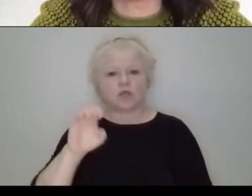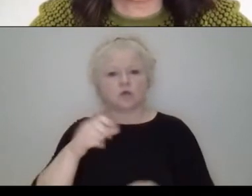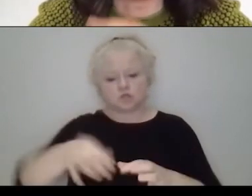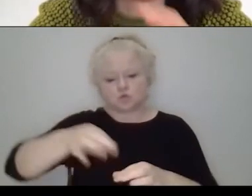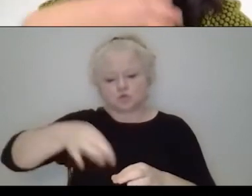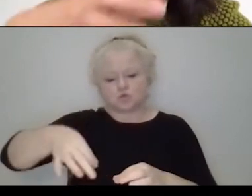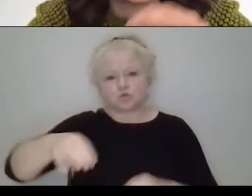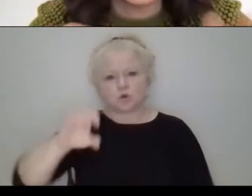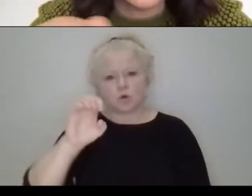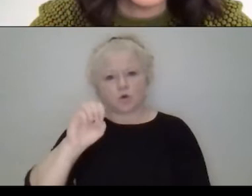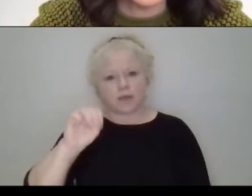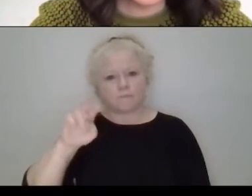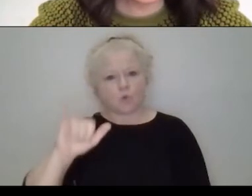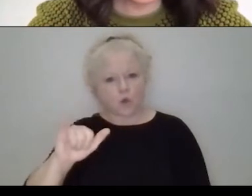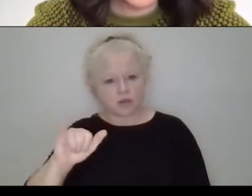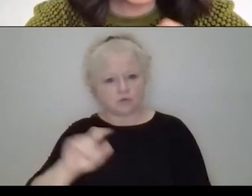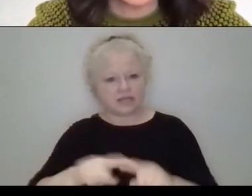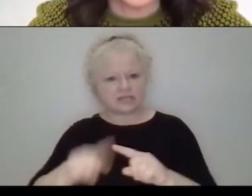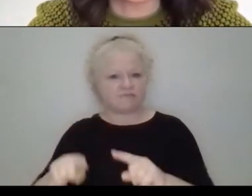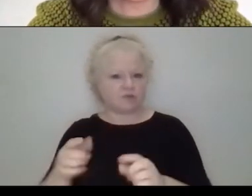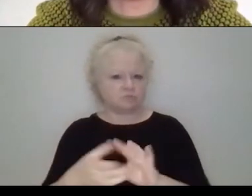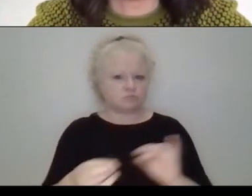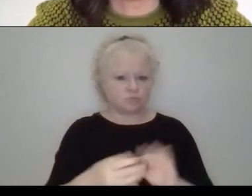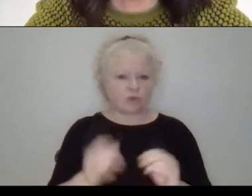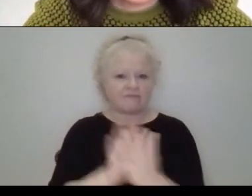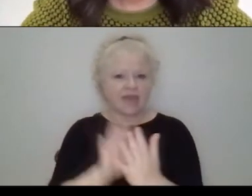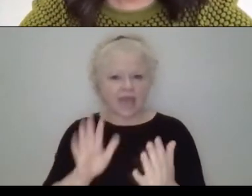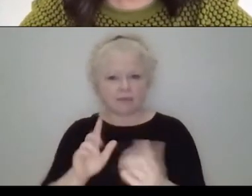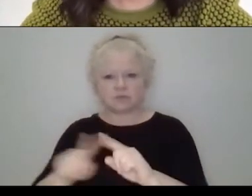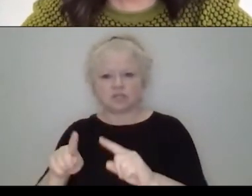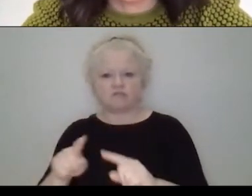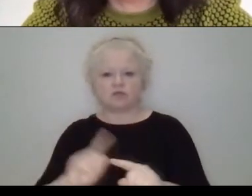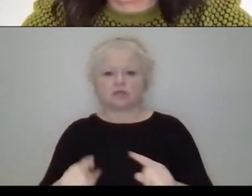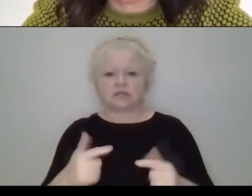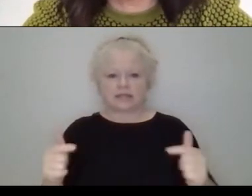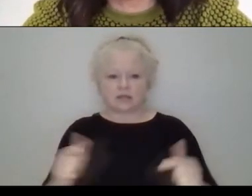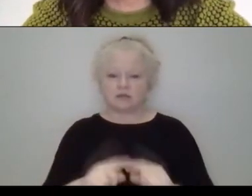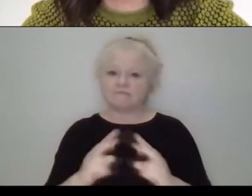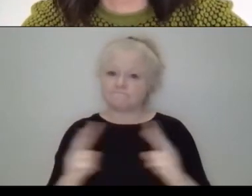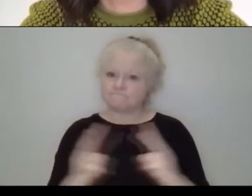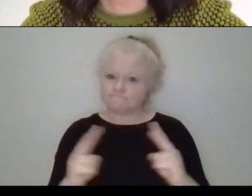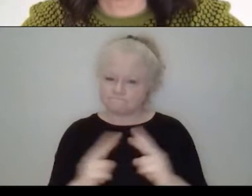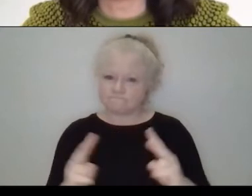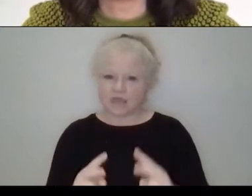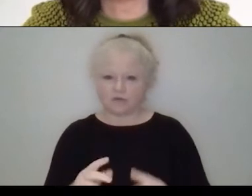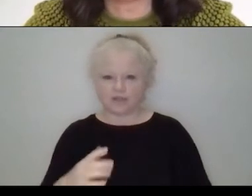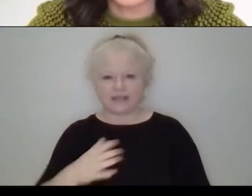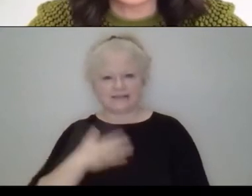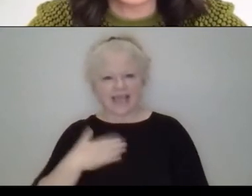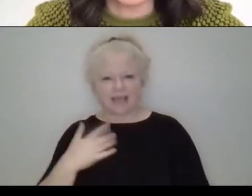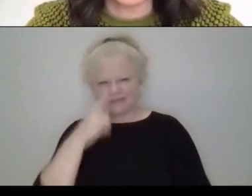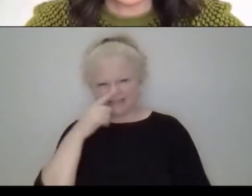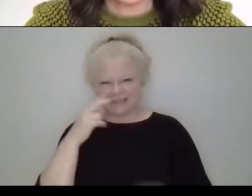we create like different narratives in abstract and, and modern language, but it was a very joyful and playful